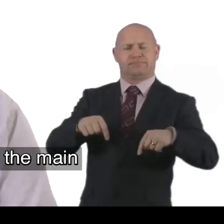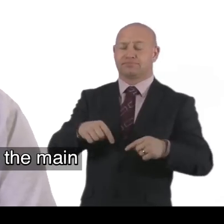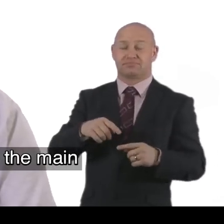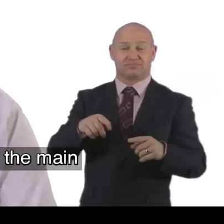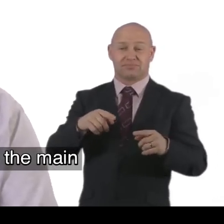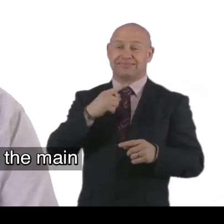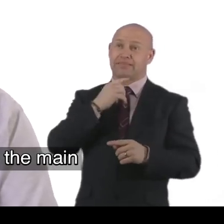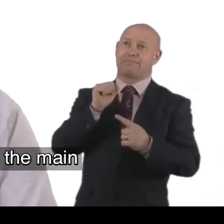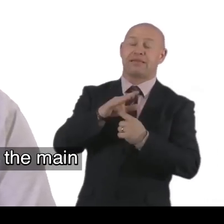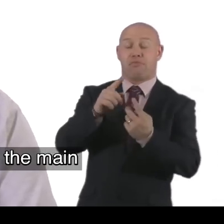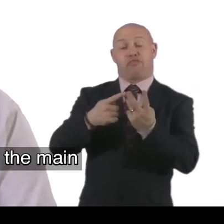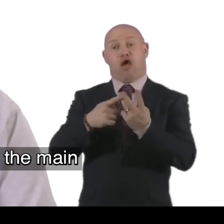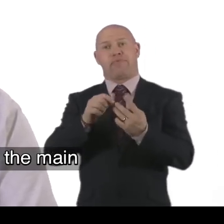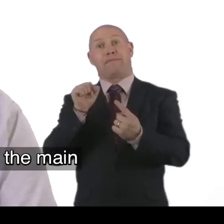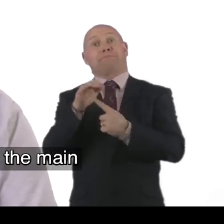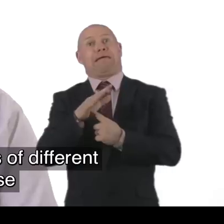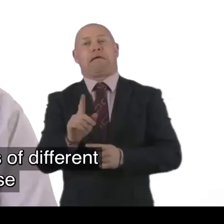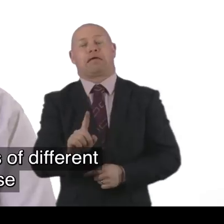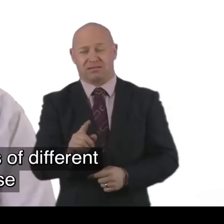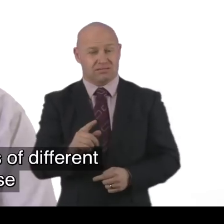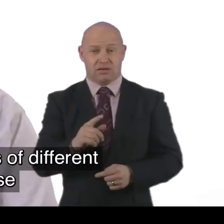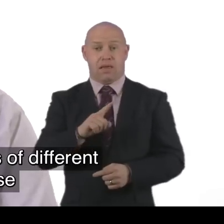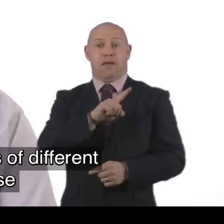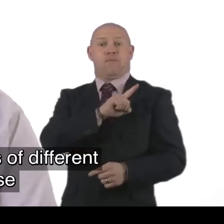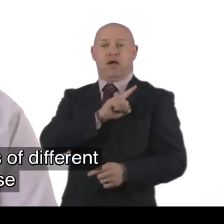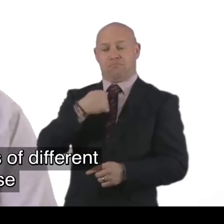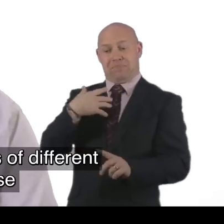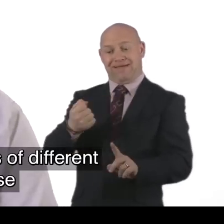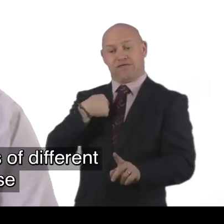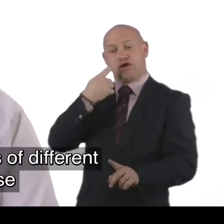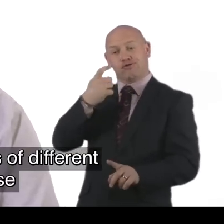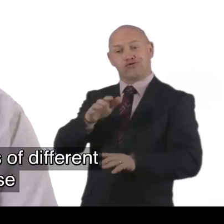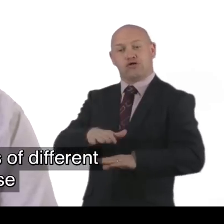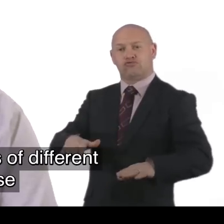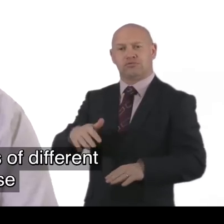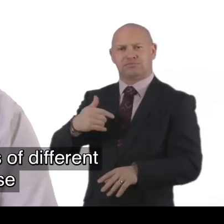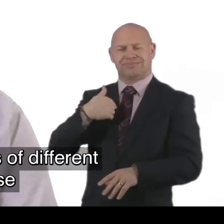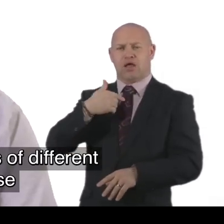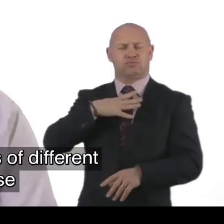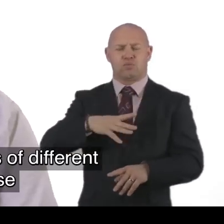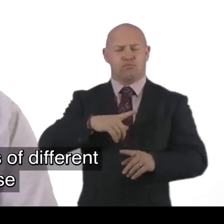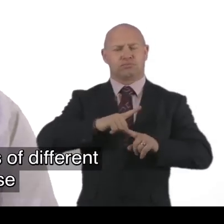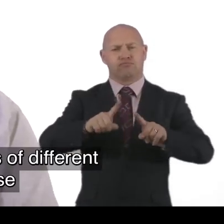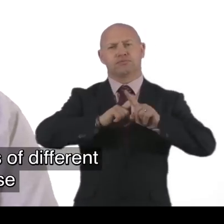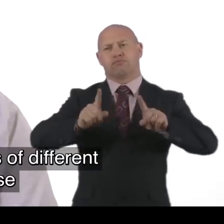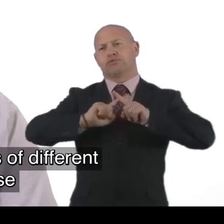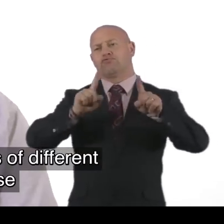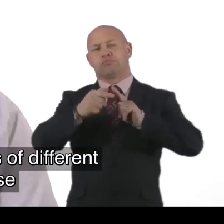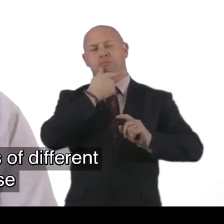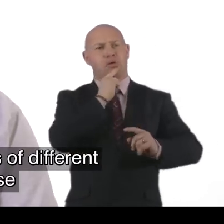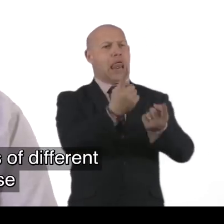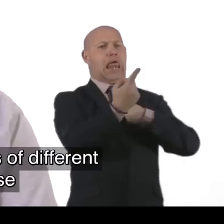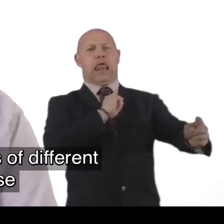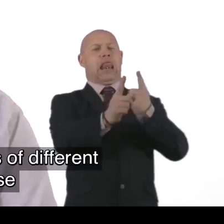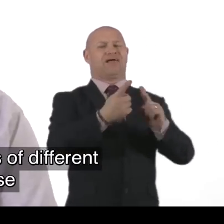Uh. In all of this. The. Well. Saying the main one. The other main one. Was. That. Because I had young children. I didn't want lots of different